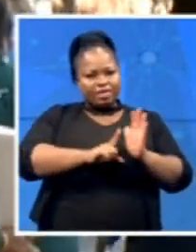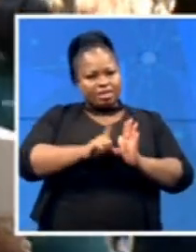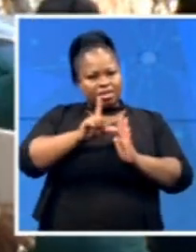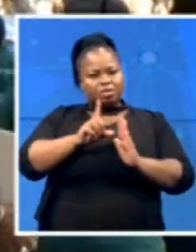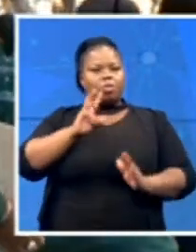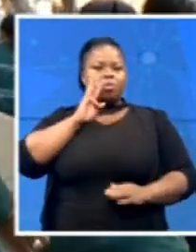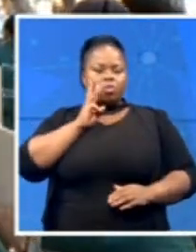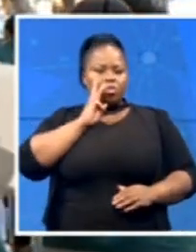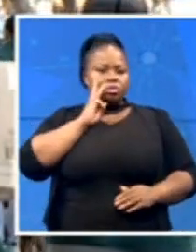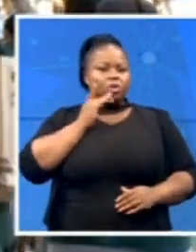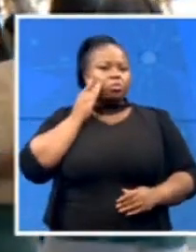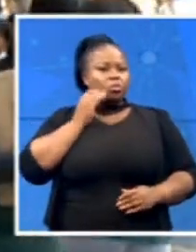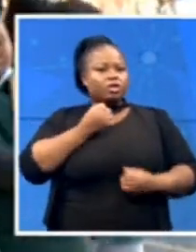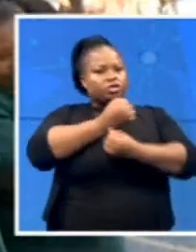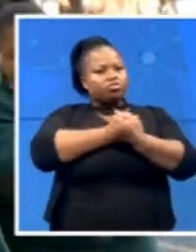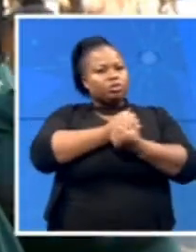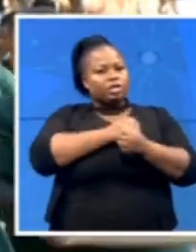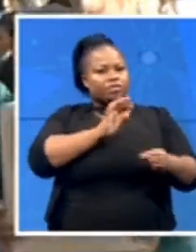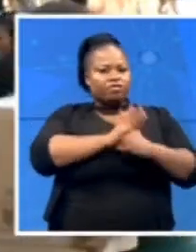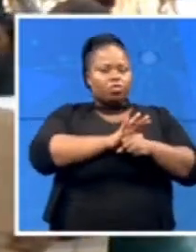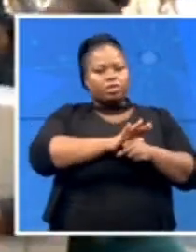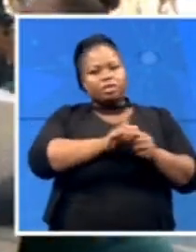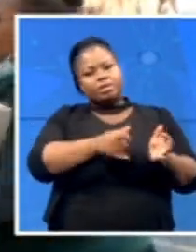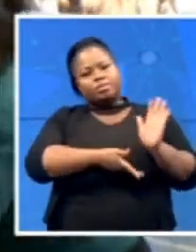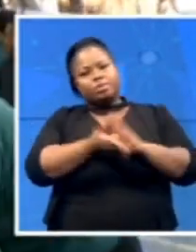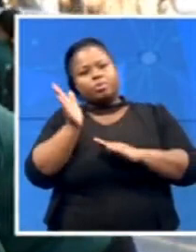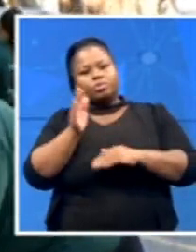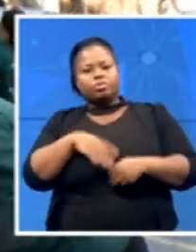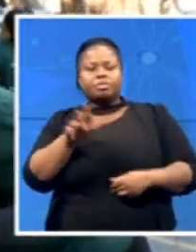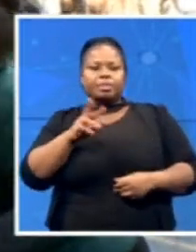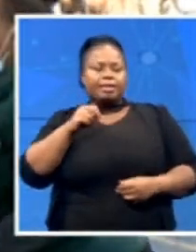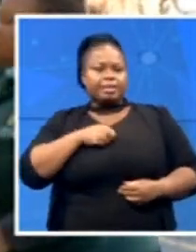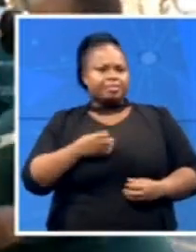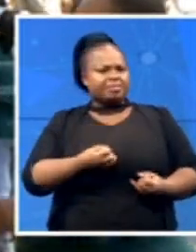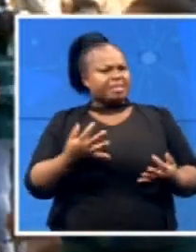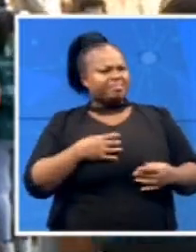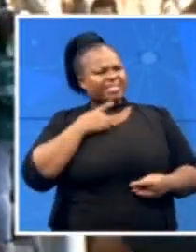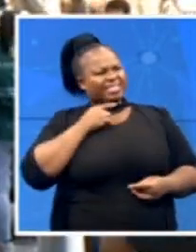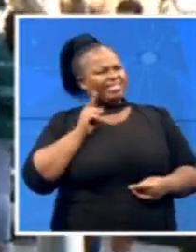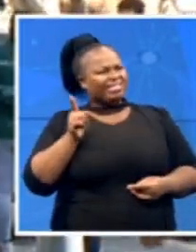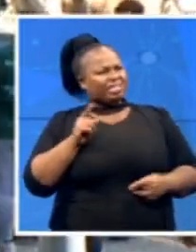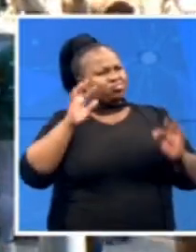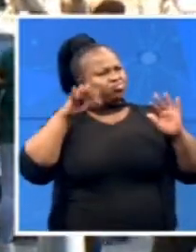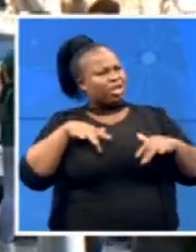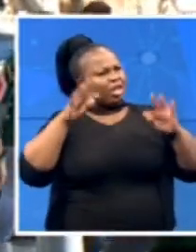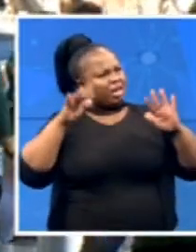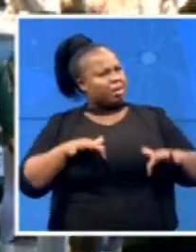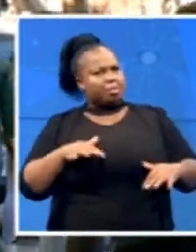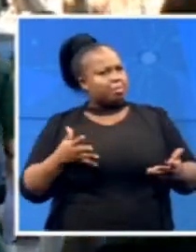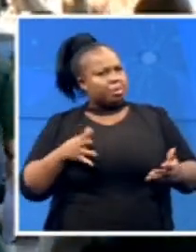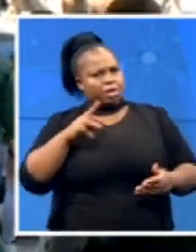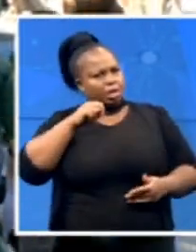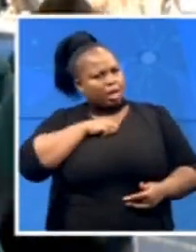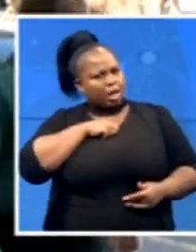will leave for KZN. There's a misconception. It rains like that, the immense amount of rain that KwaZulu got, the flooding that occurred.